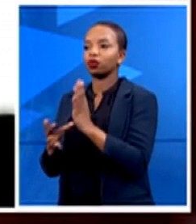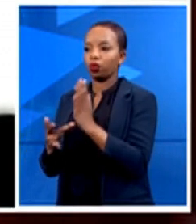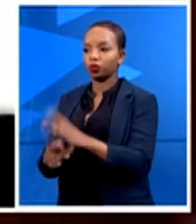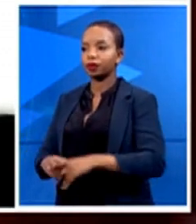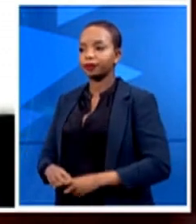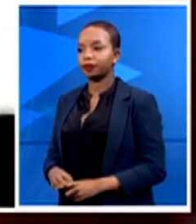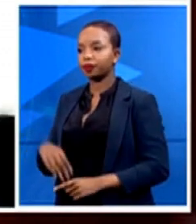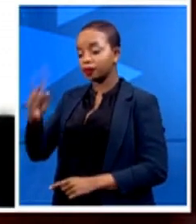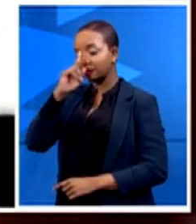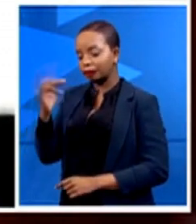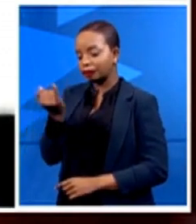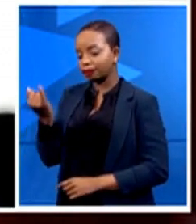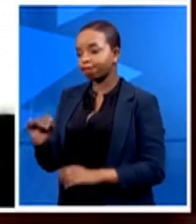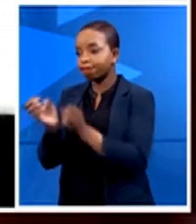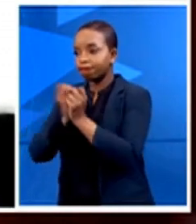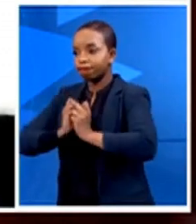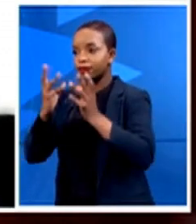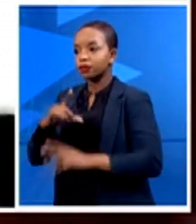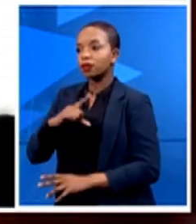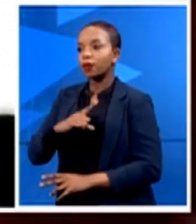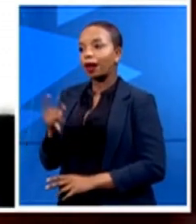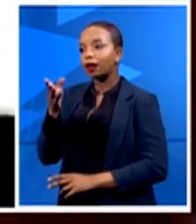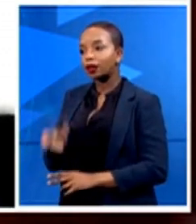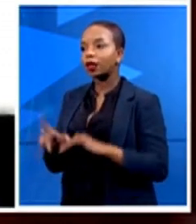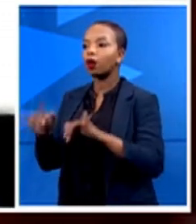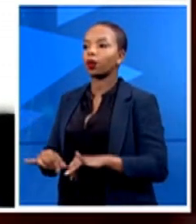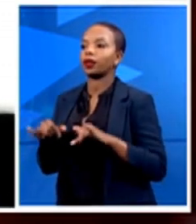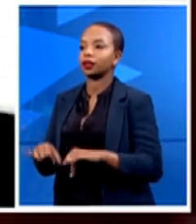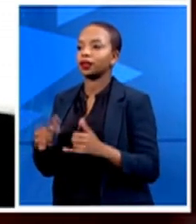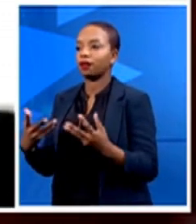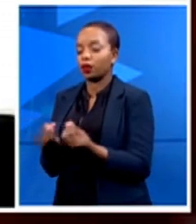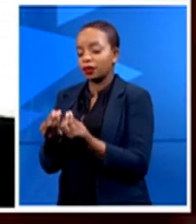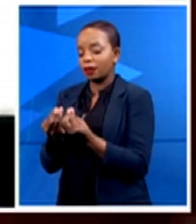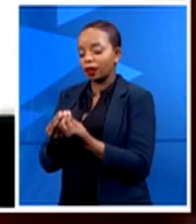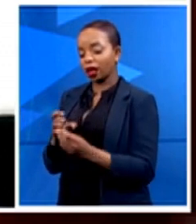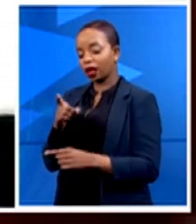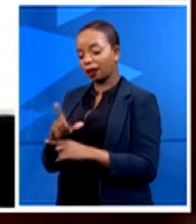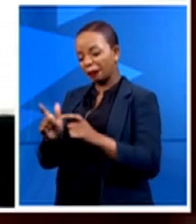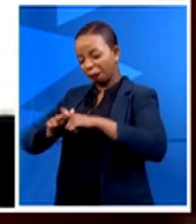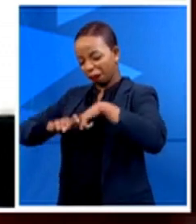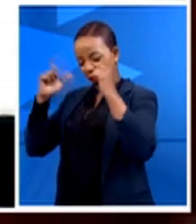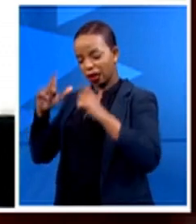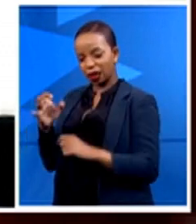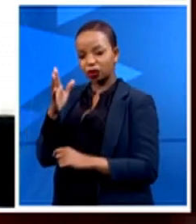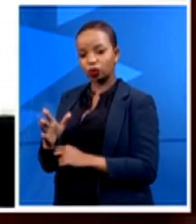waiting on the sidelines for something massive like this to come and push it to the fore.